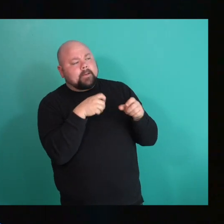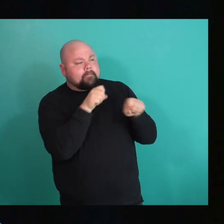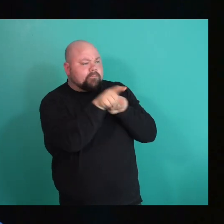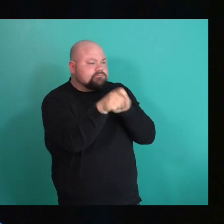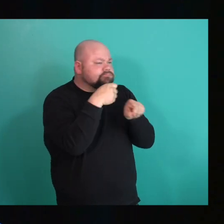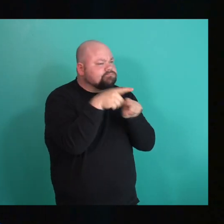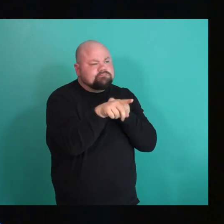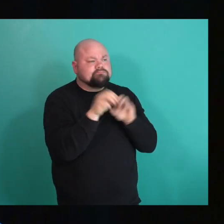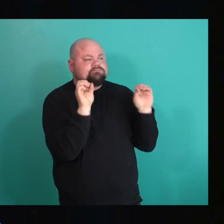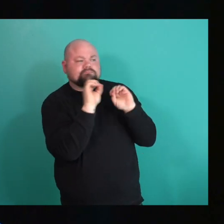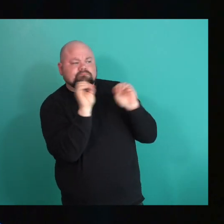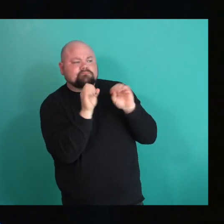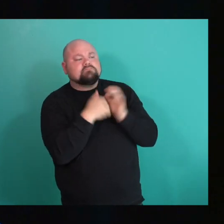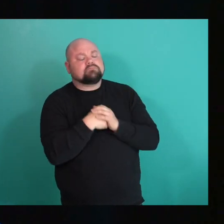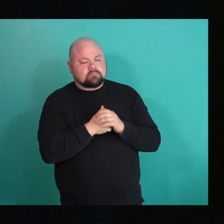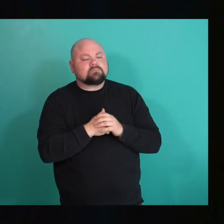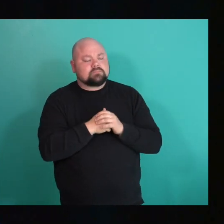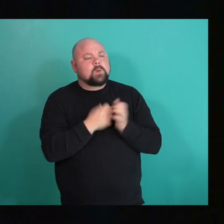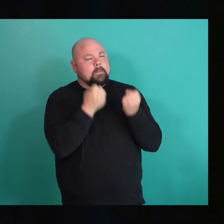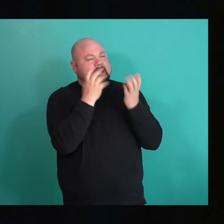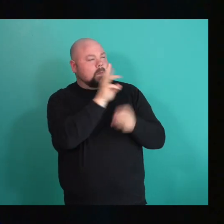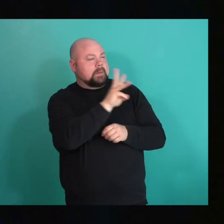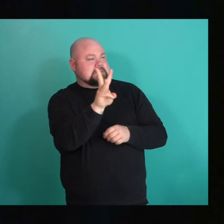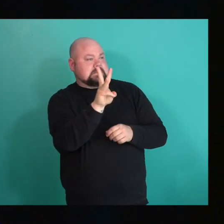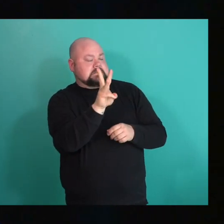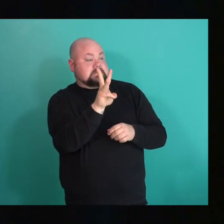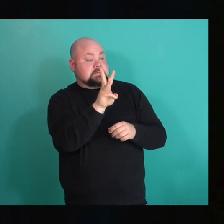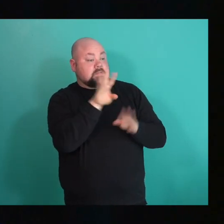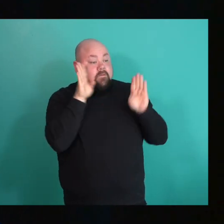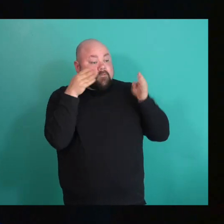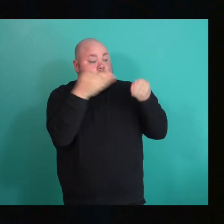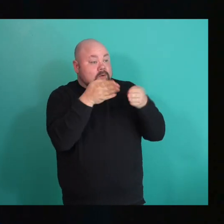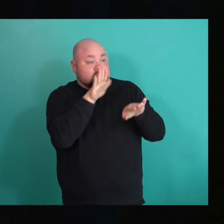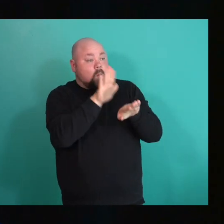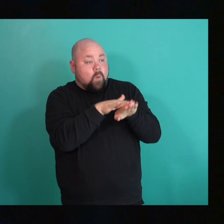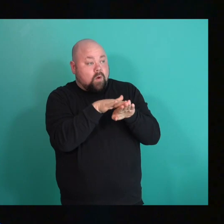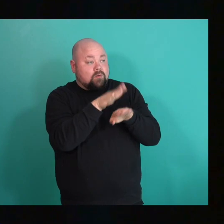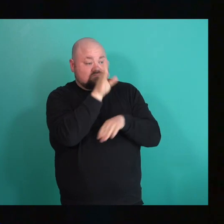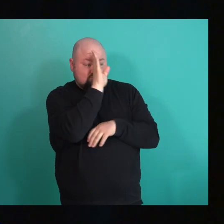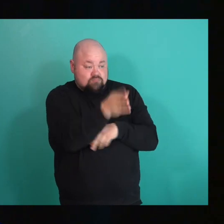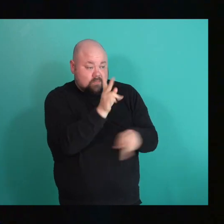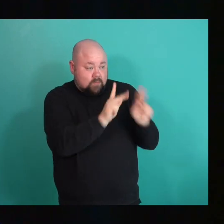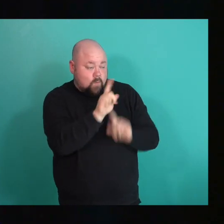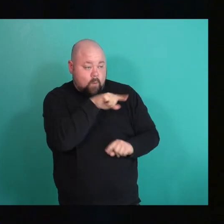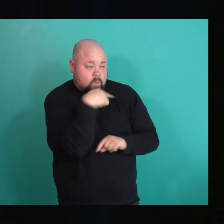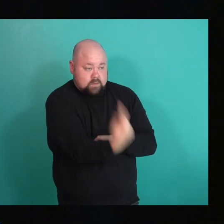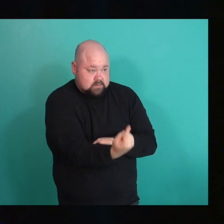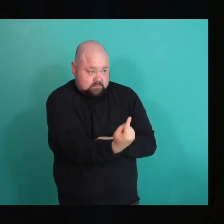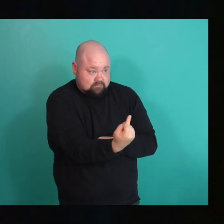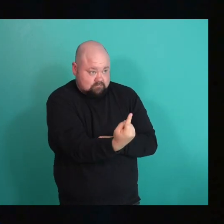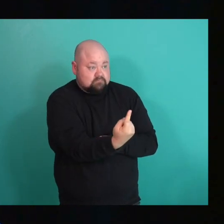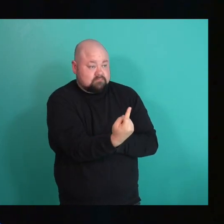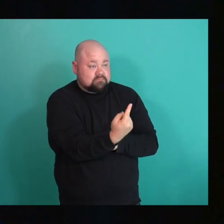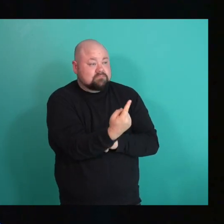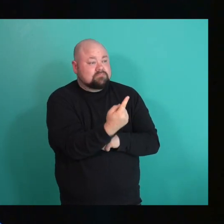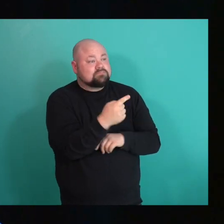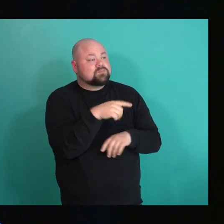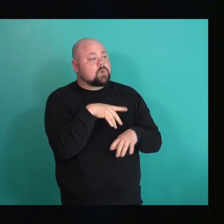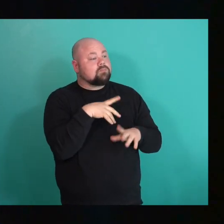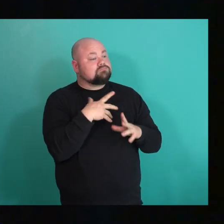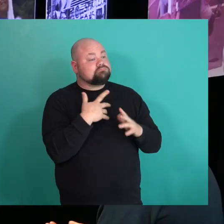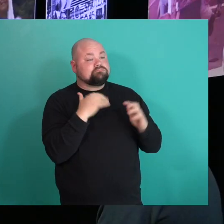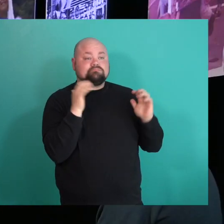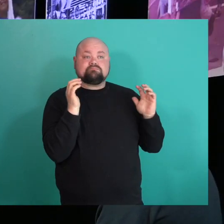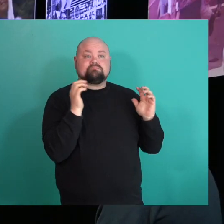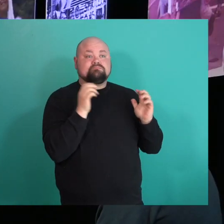them were just for, for, you know, hetero, cis hetero people. Right. And so there wasn't really a, a, forum, but now